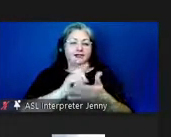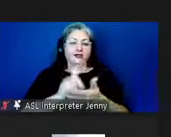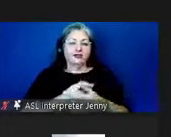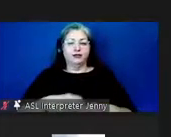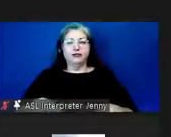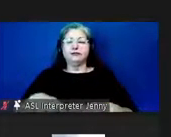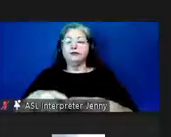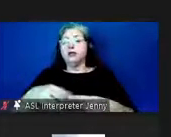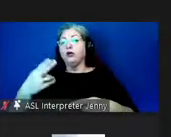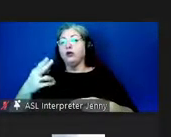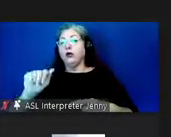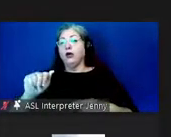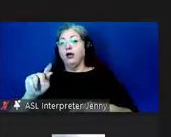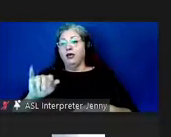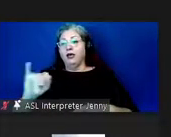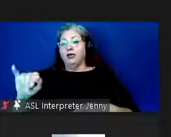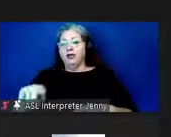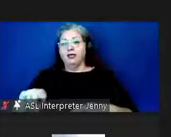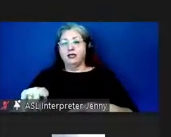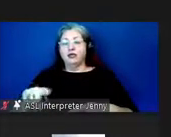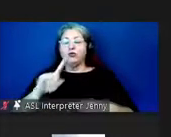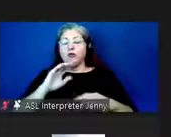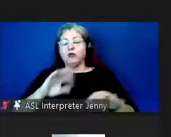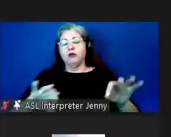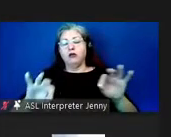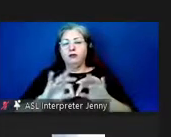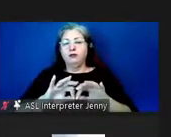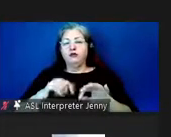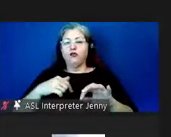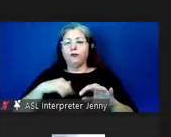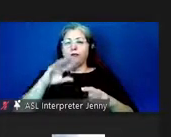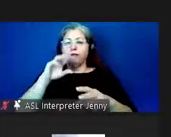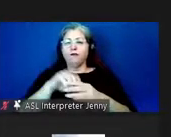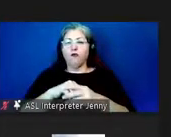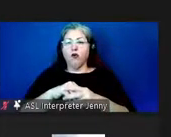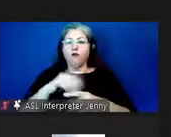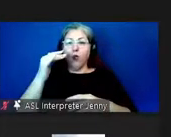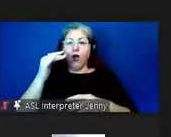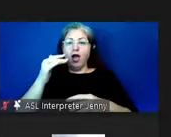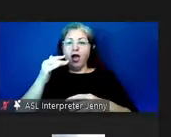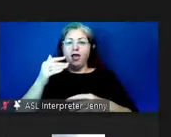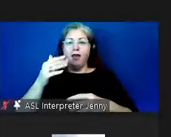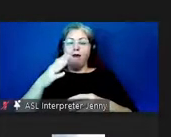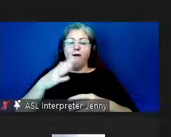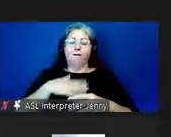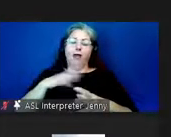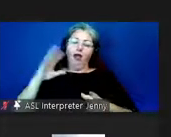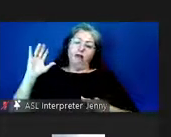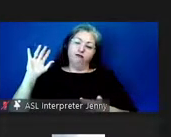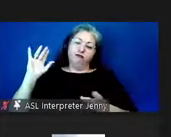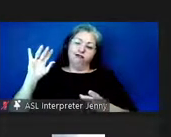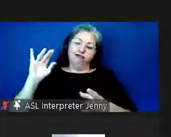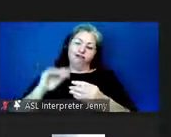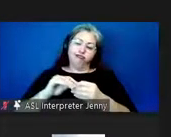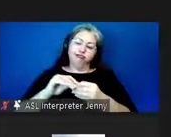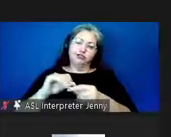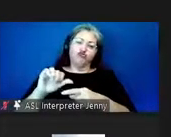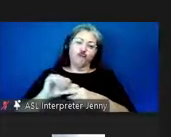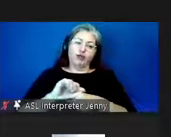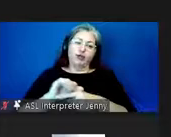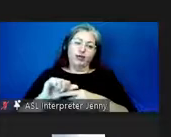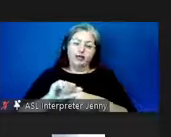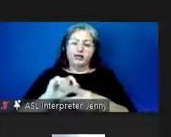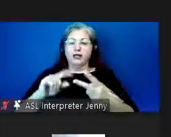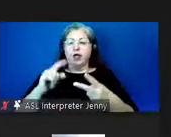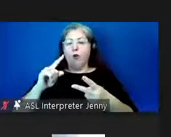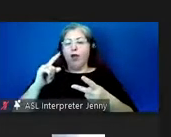huaki was an important exercise for me to engage in because it allowed me to take my decades of training in hawaiian language and